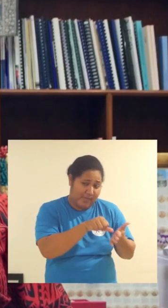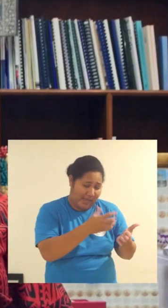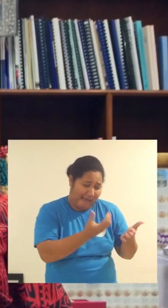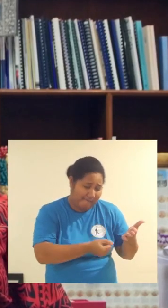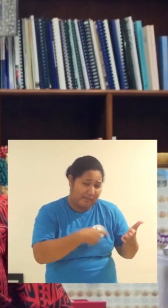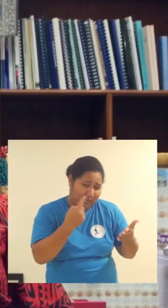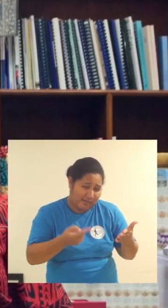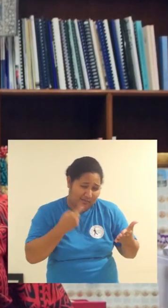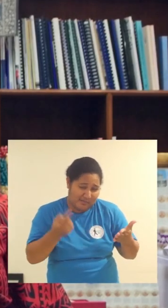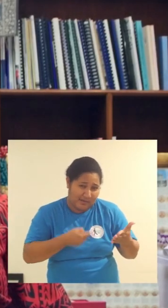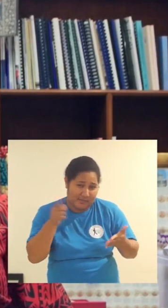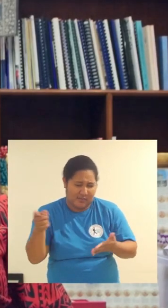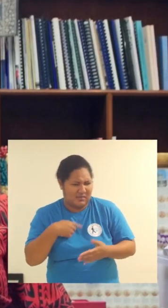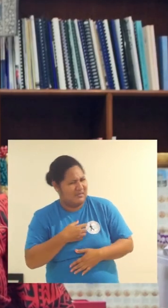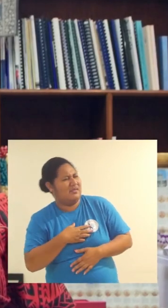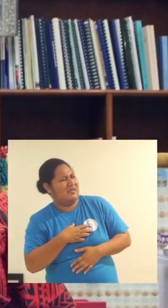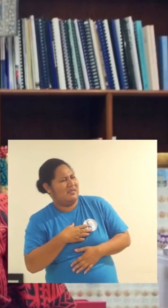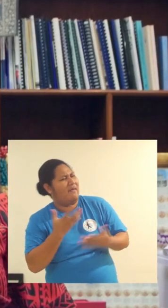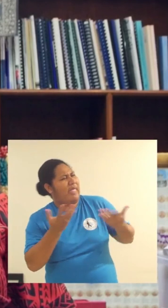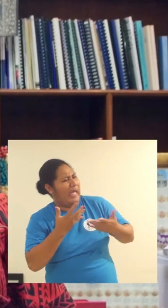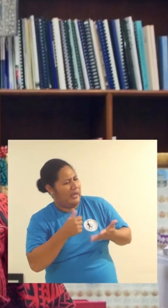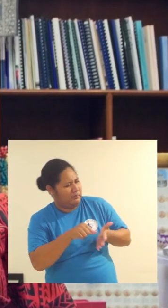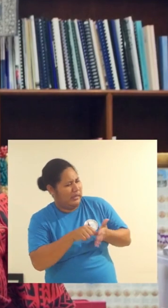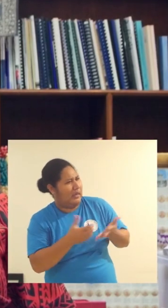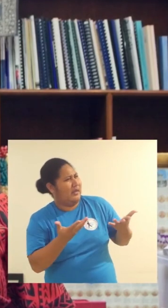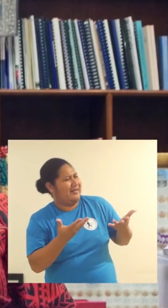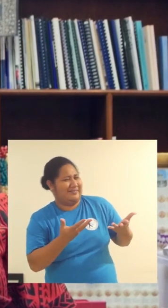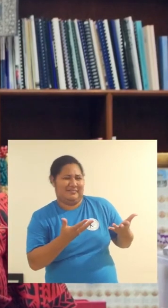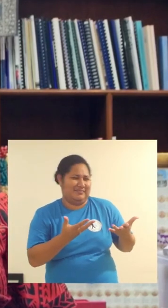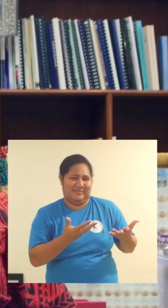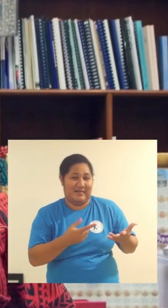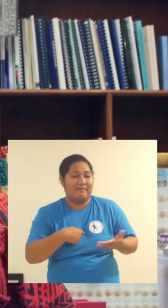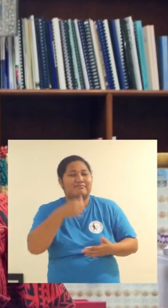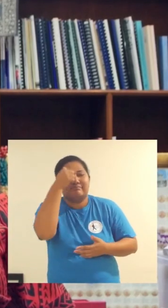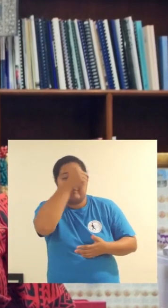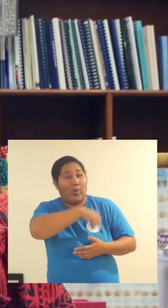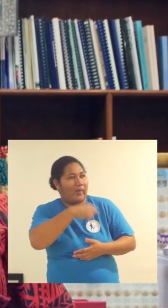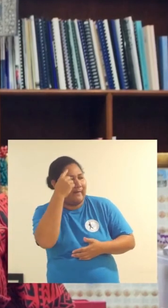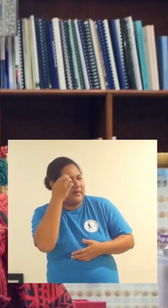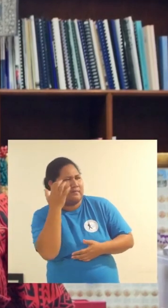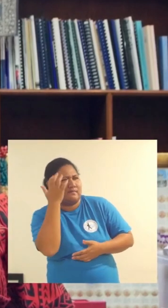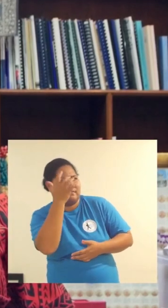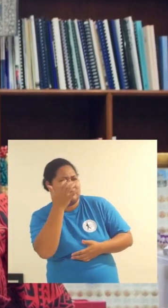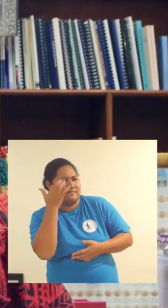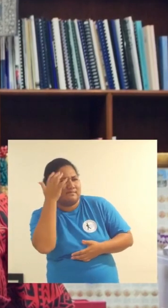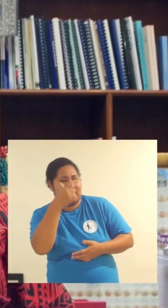really proud myself. I was proud of